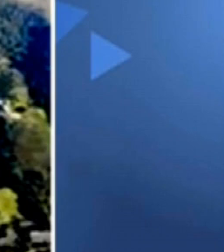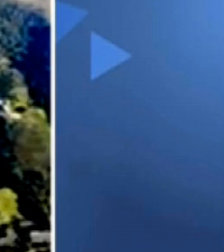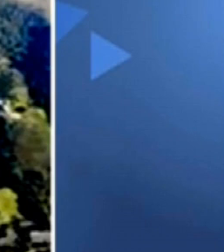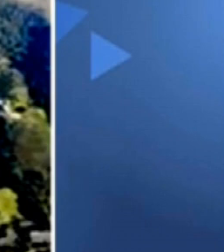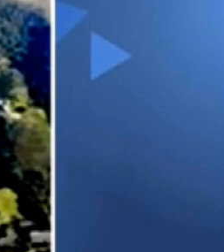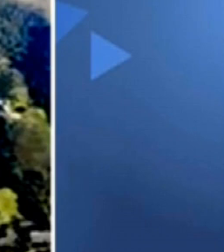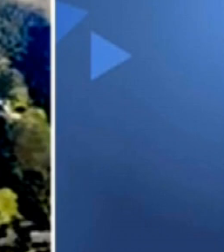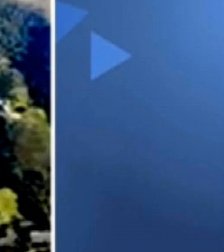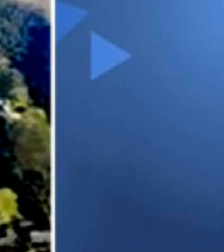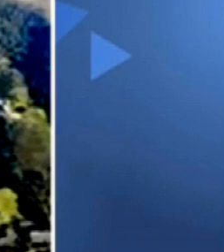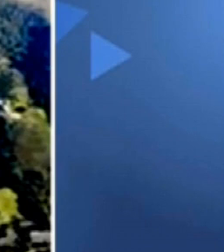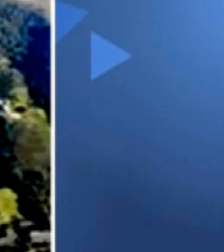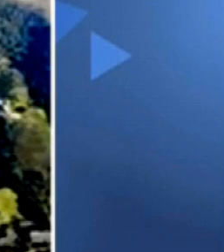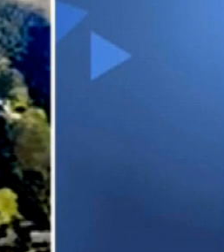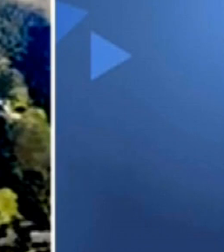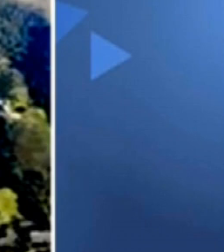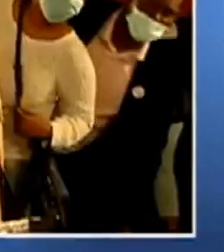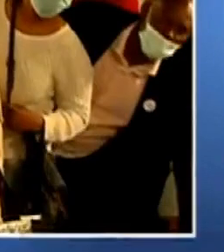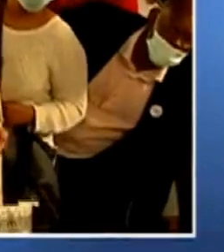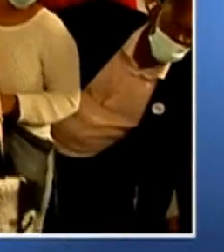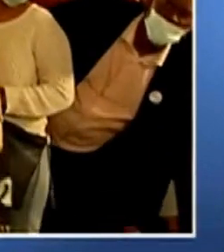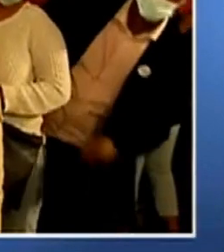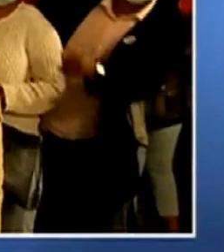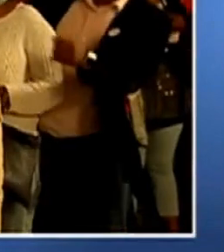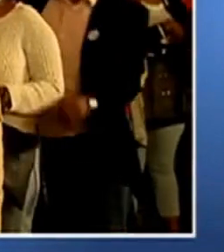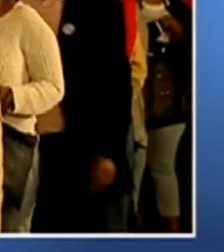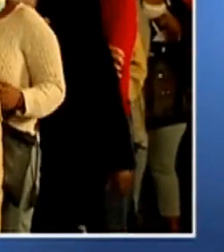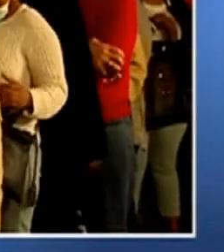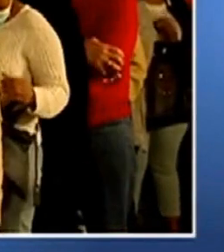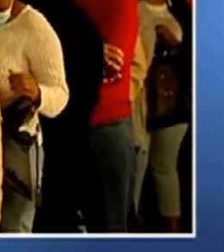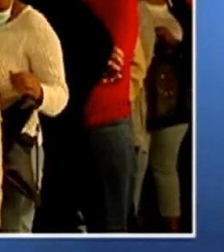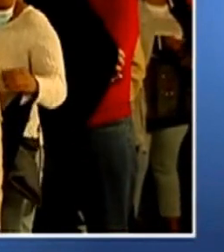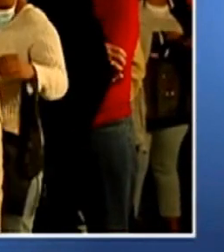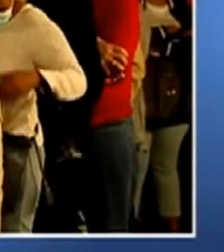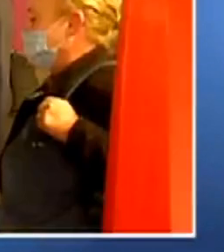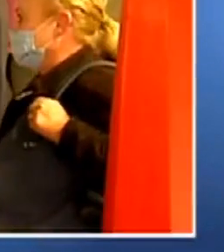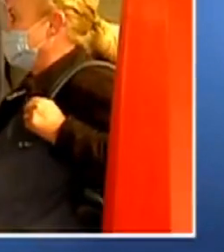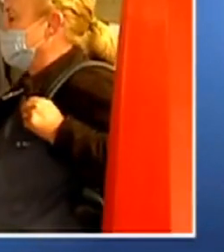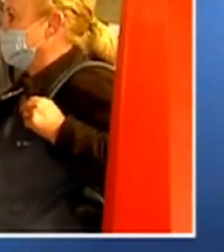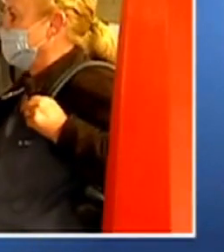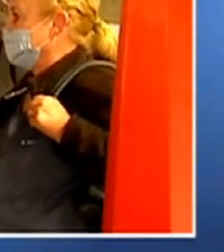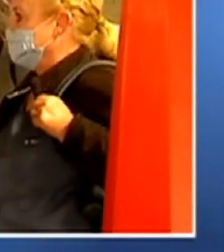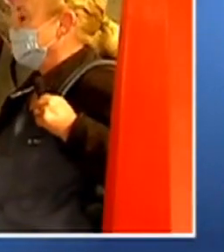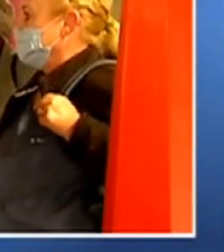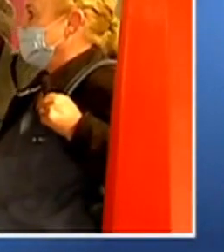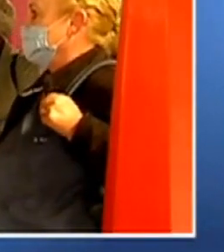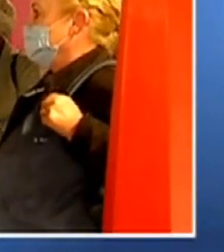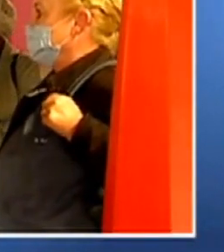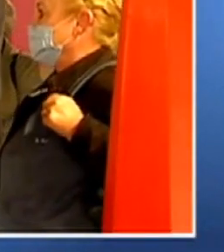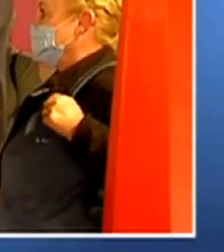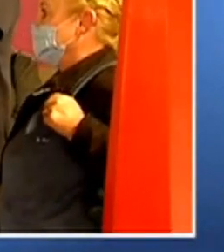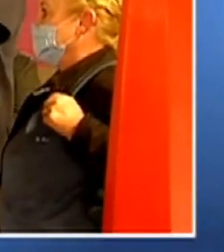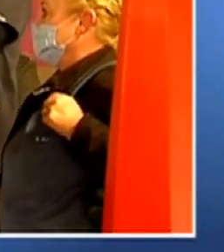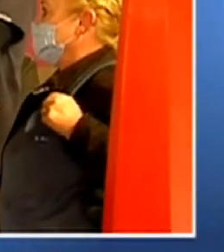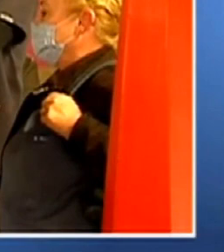dose and the booster dose does promote better immune response. So that's a really good evidence